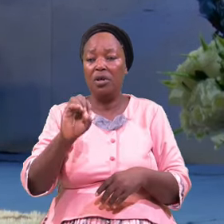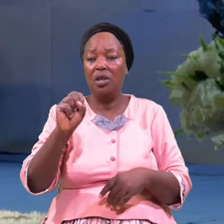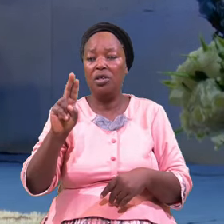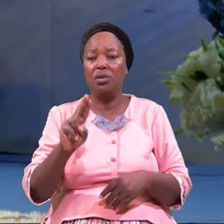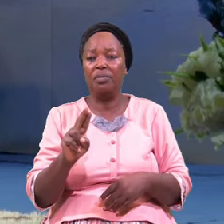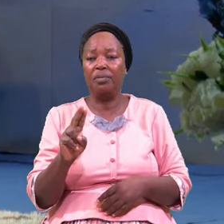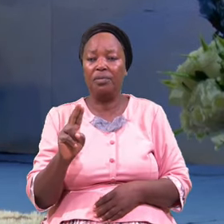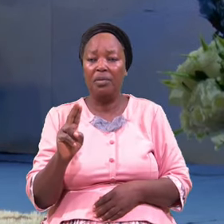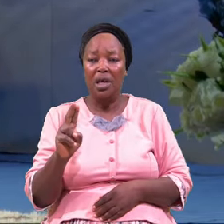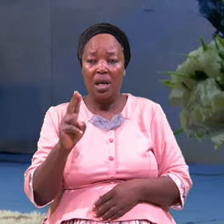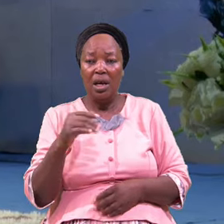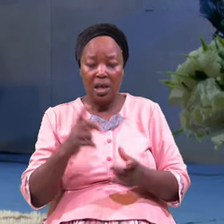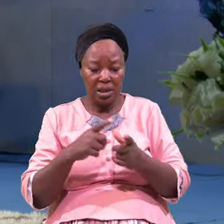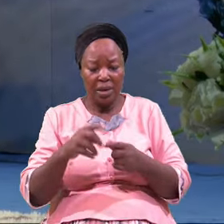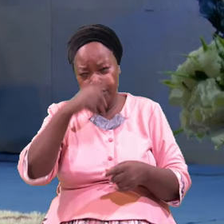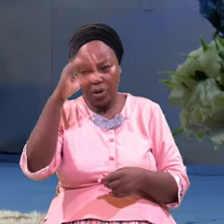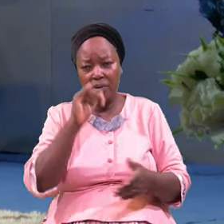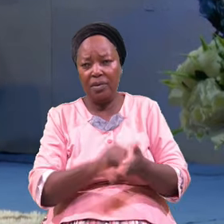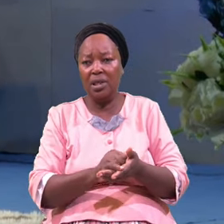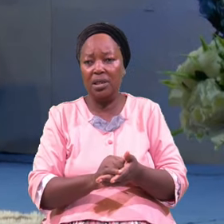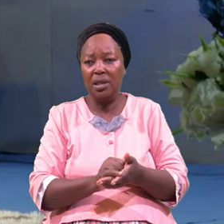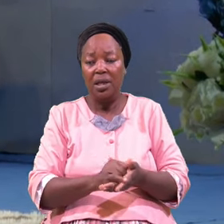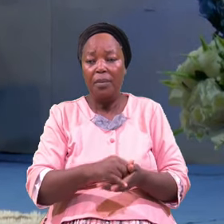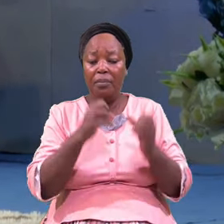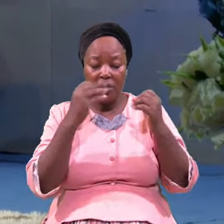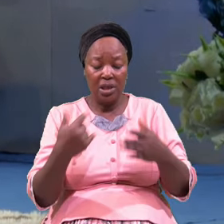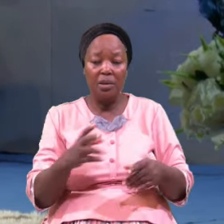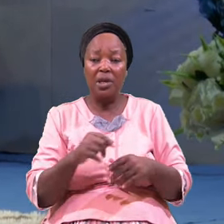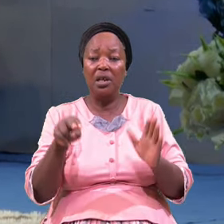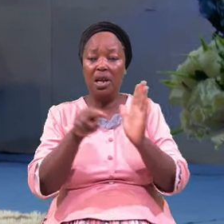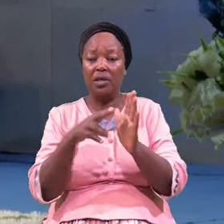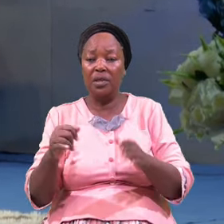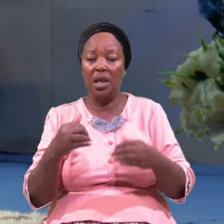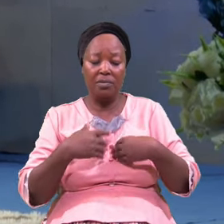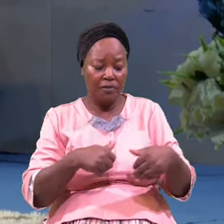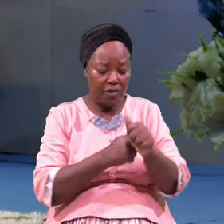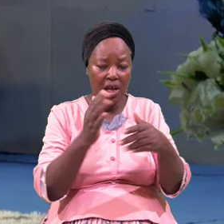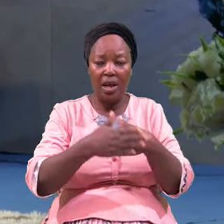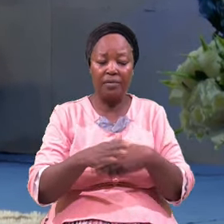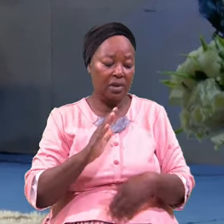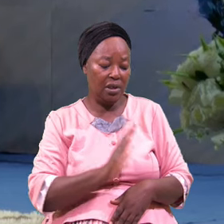And Because Of That Many Seeks Negative Have Been Following After Him